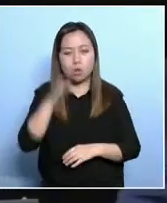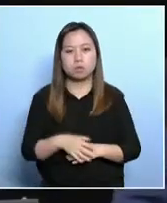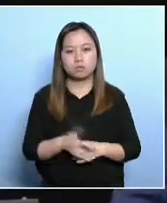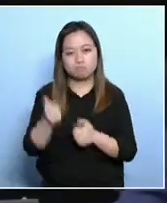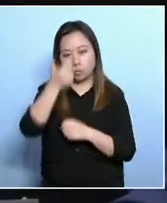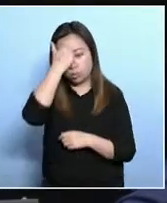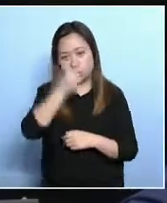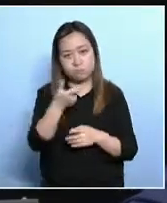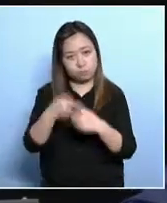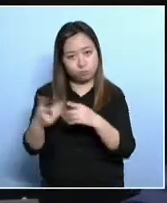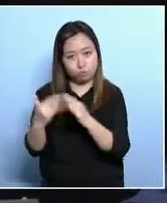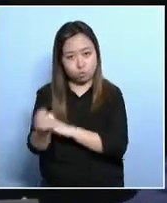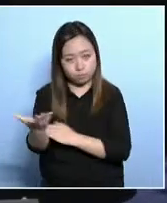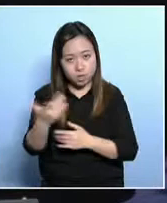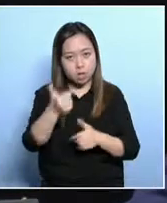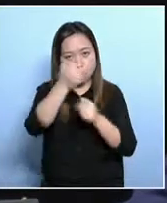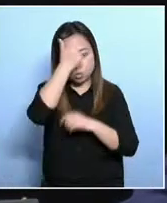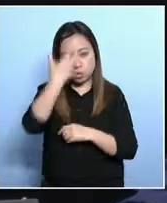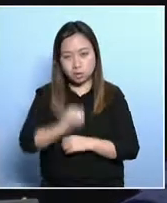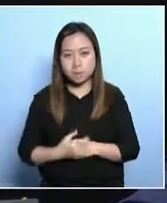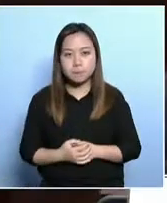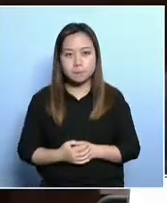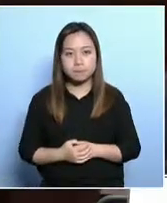the Undersecretary.